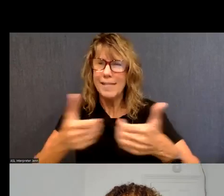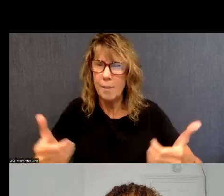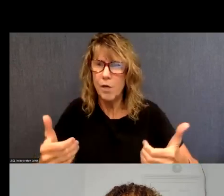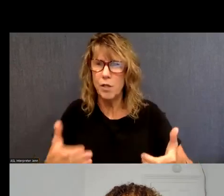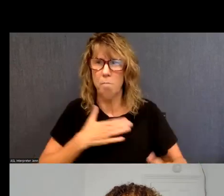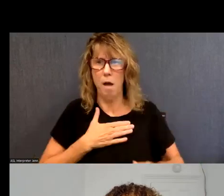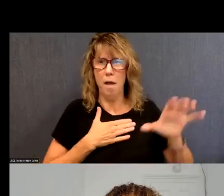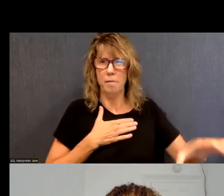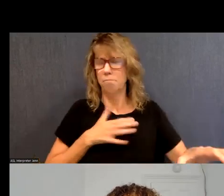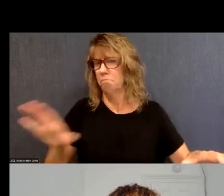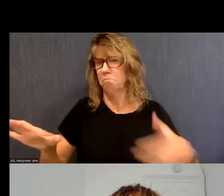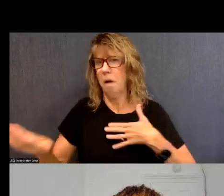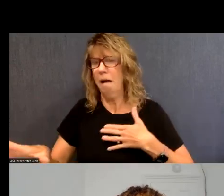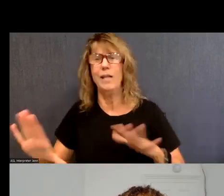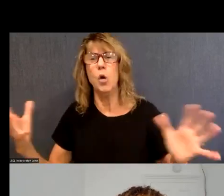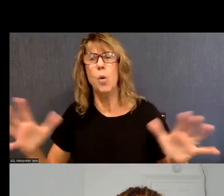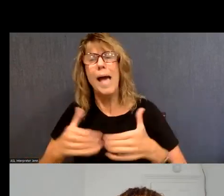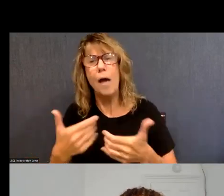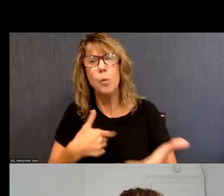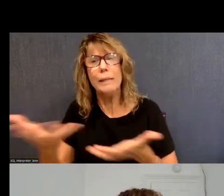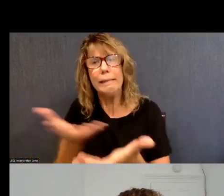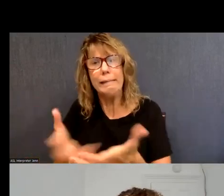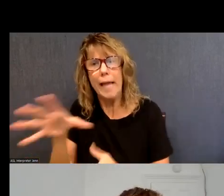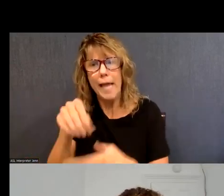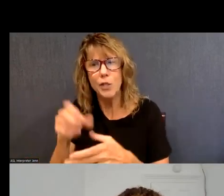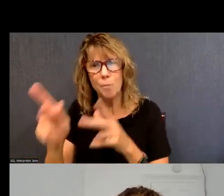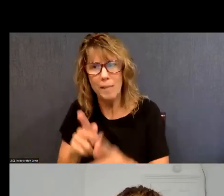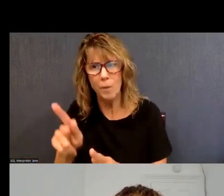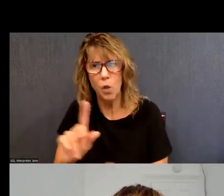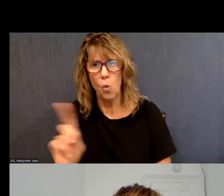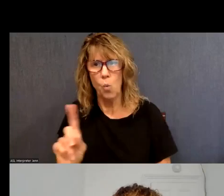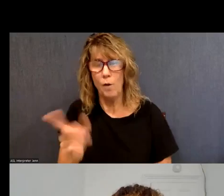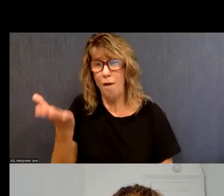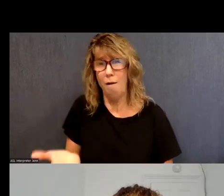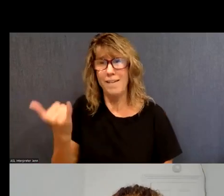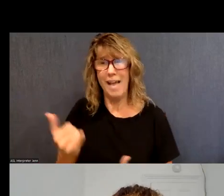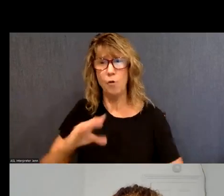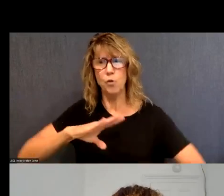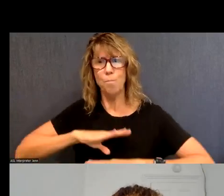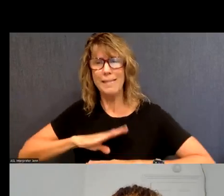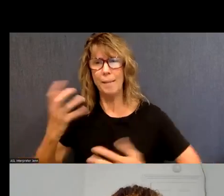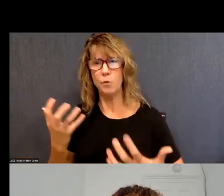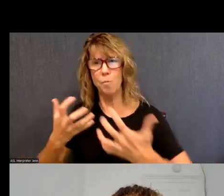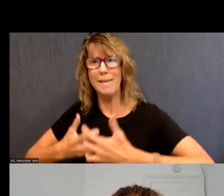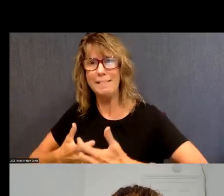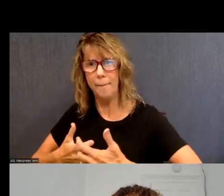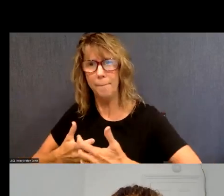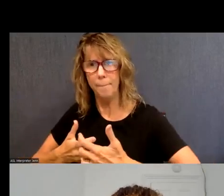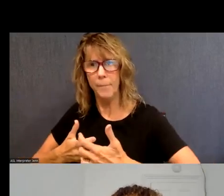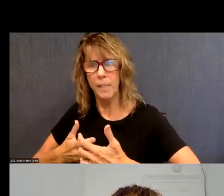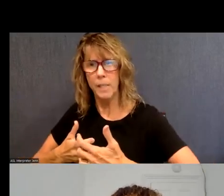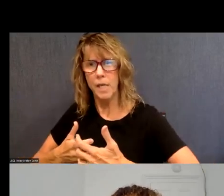with the end in mind and say, how do we engage people at the point they're at, meet them where they're at and get them into treatment,